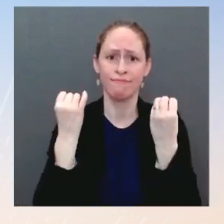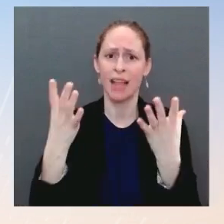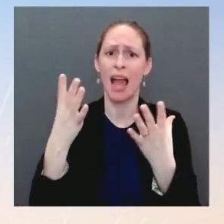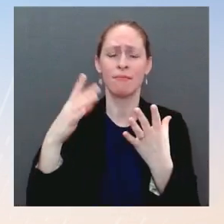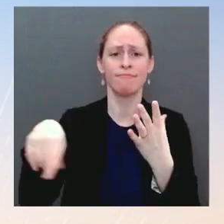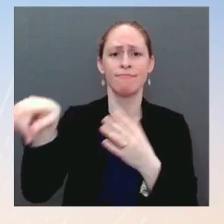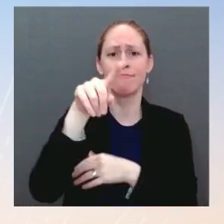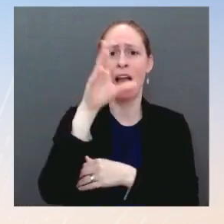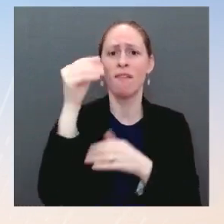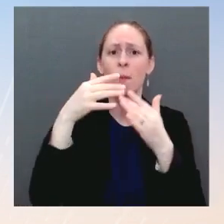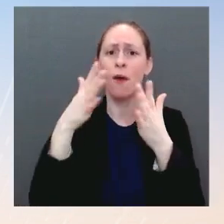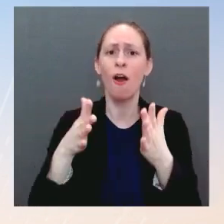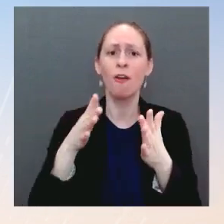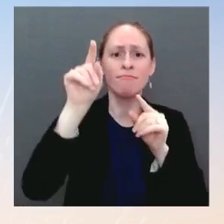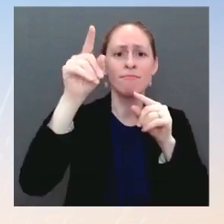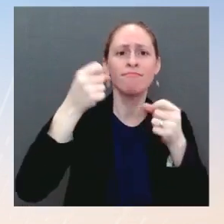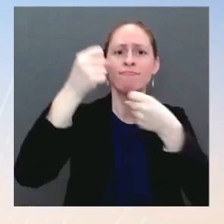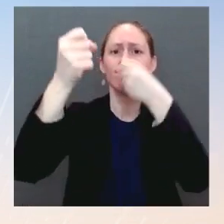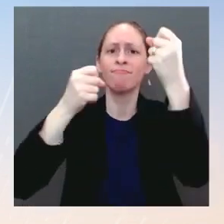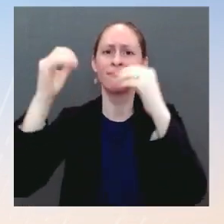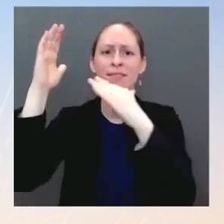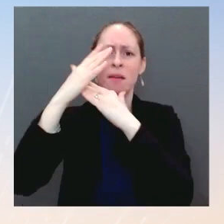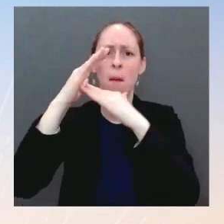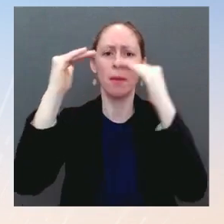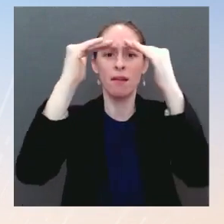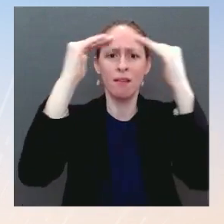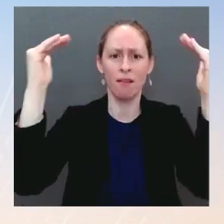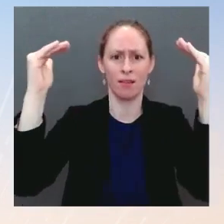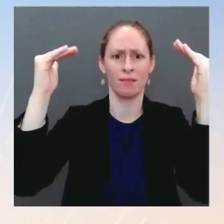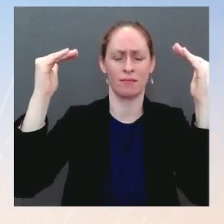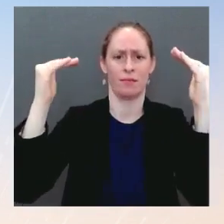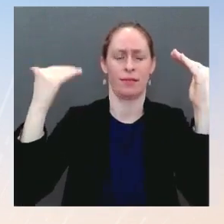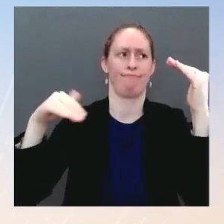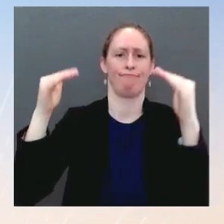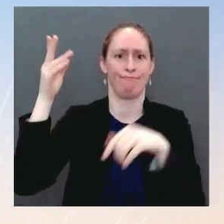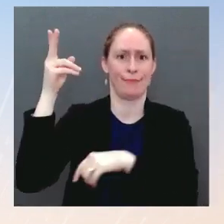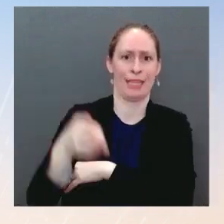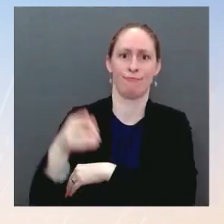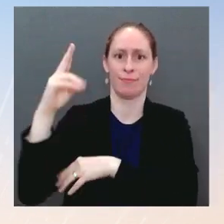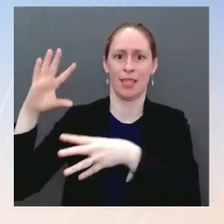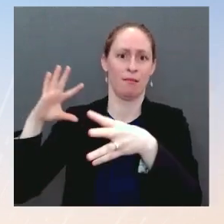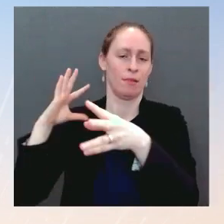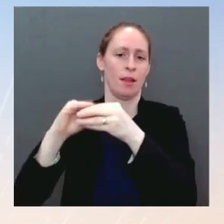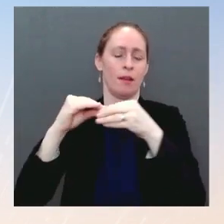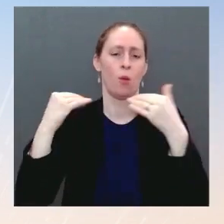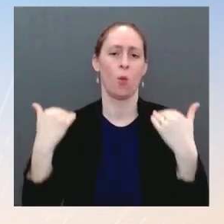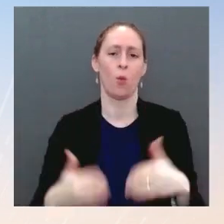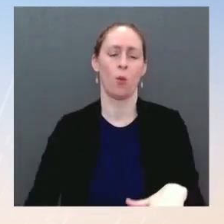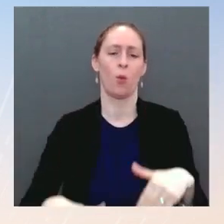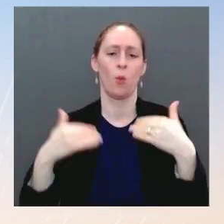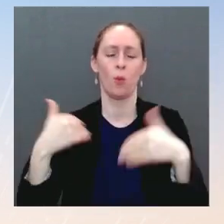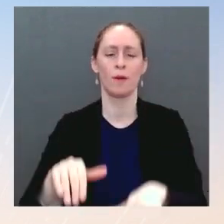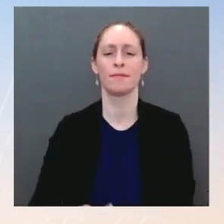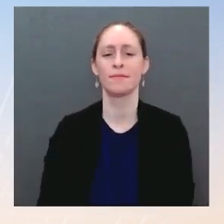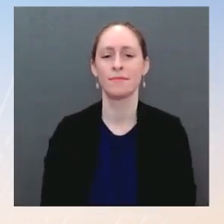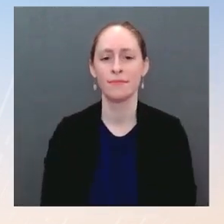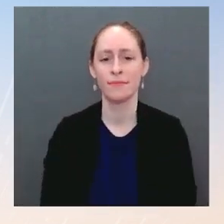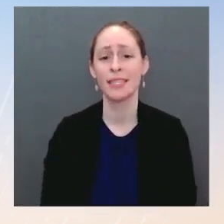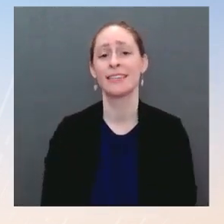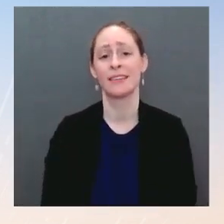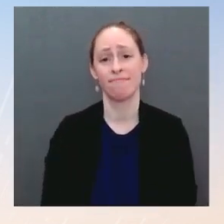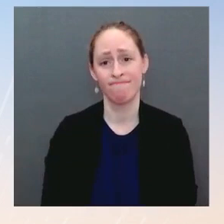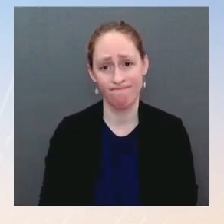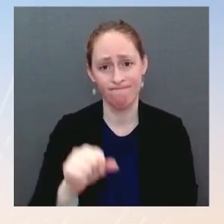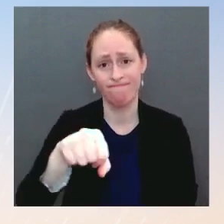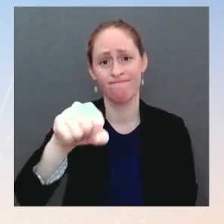total than ever in history. So, I would note that even in the environment we are living in a divisive environment at times, where